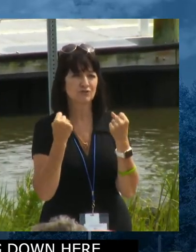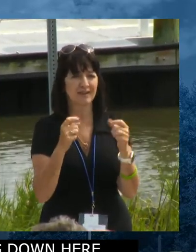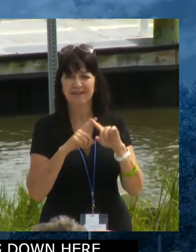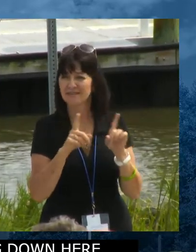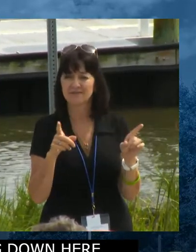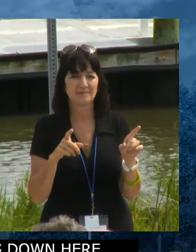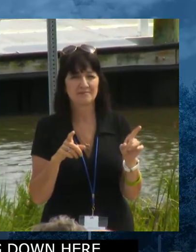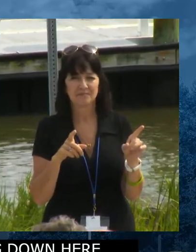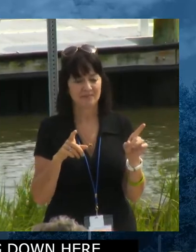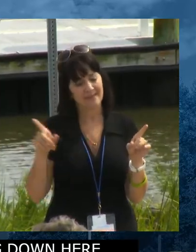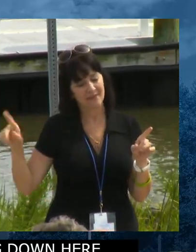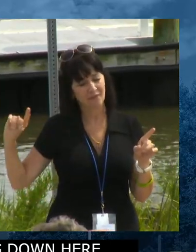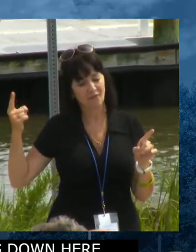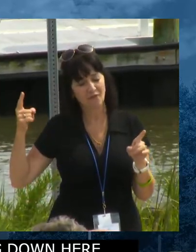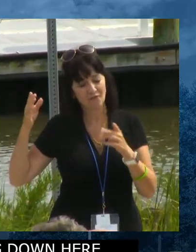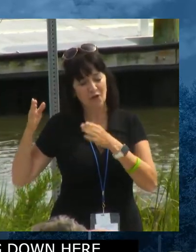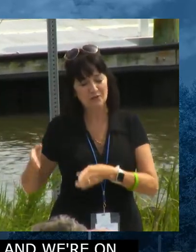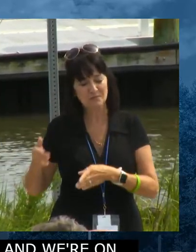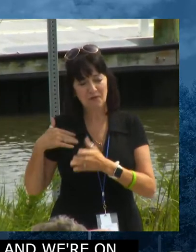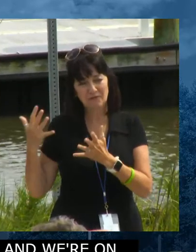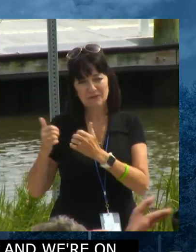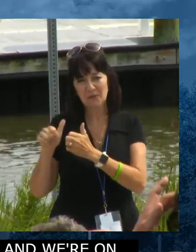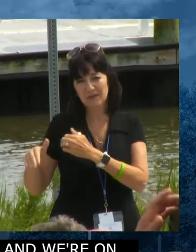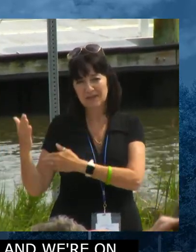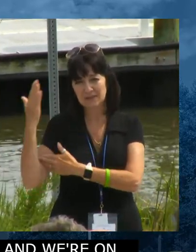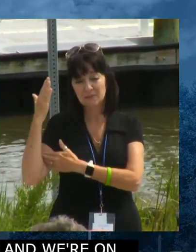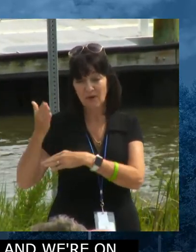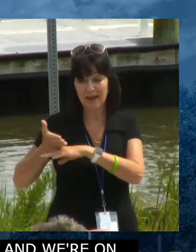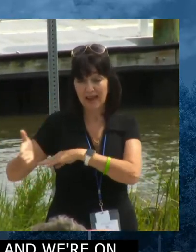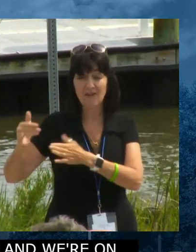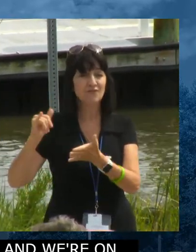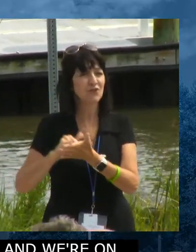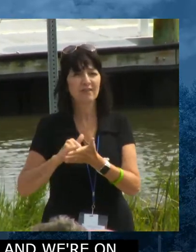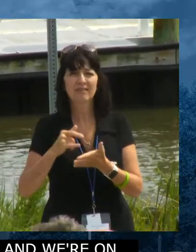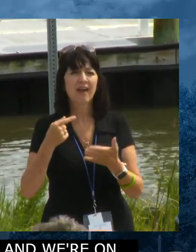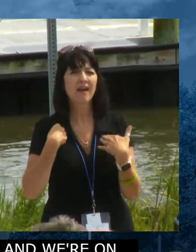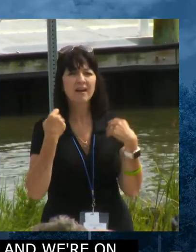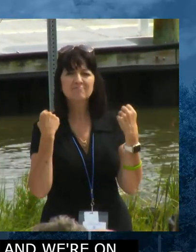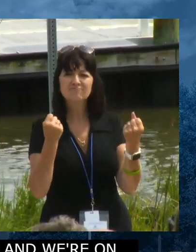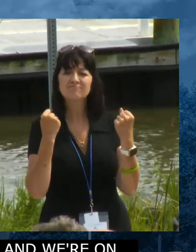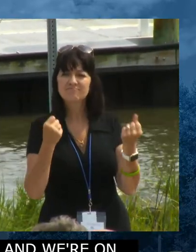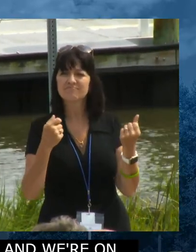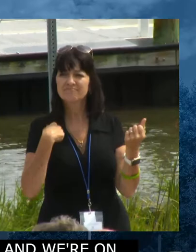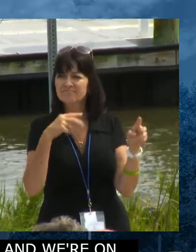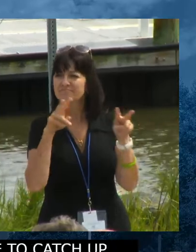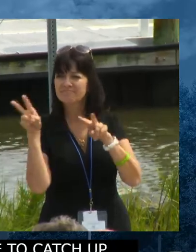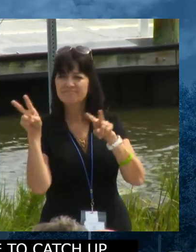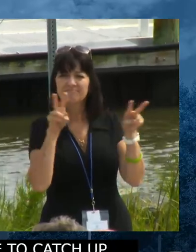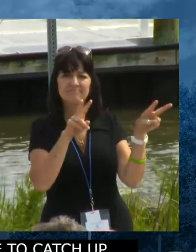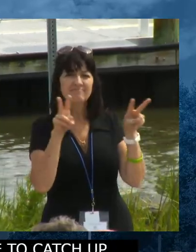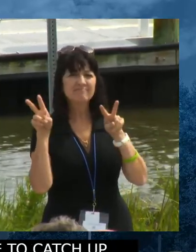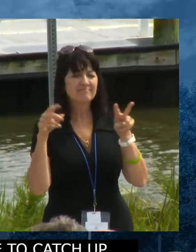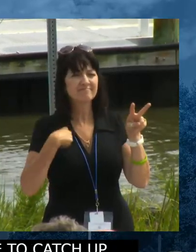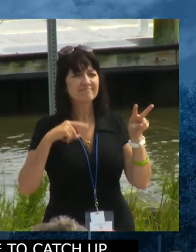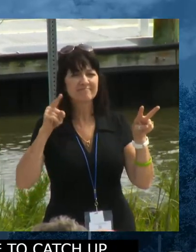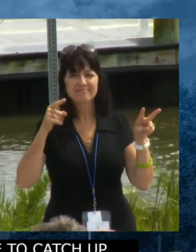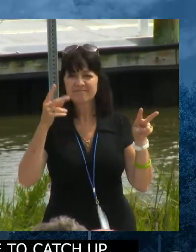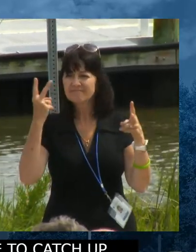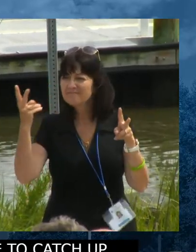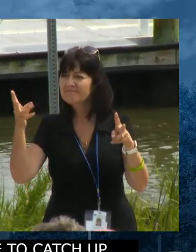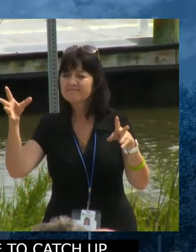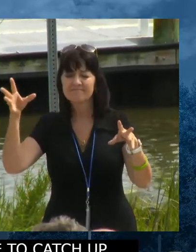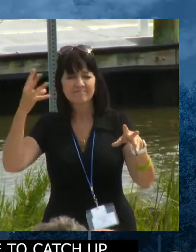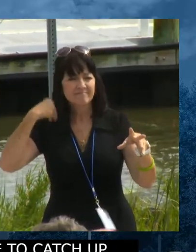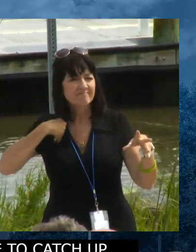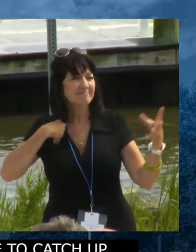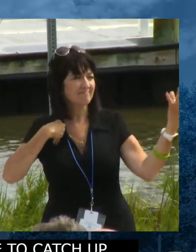not, well, he was the first person I talked to this morning. After that, I just drove down here and just took in the day. And I want you